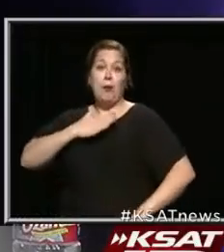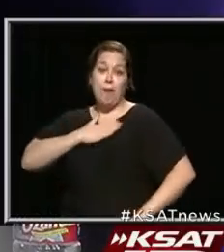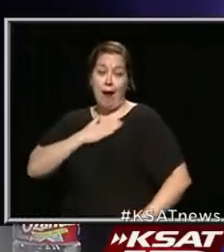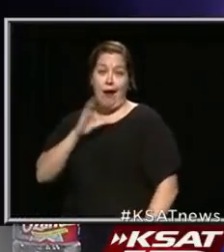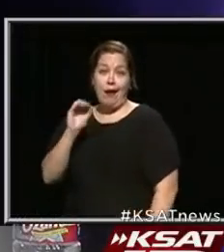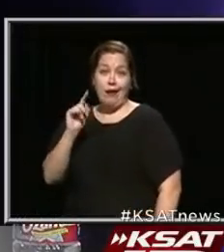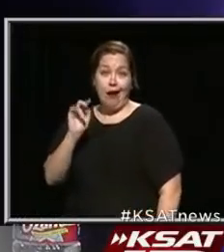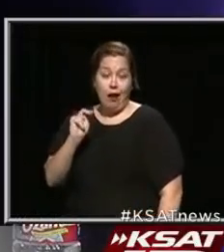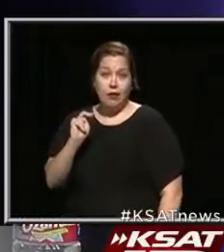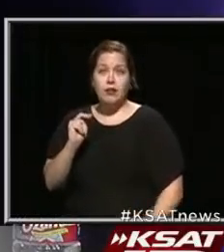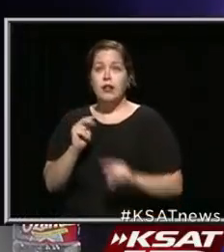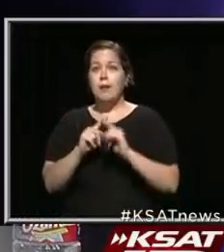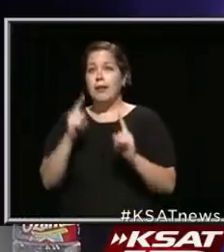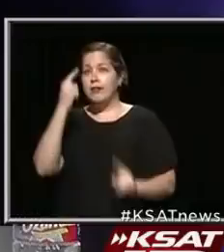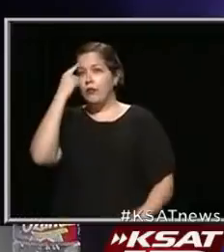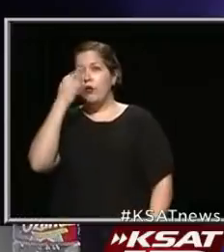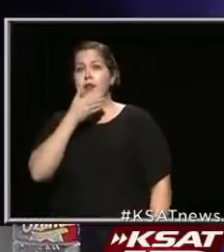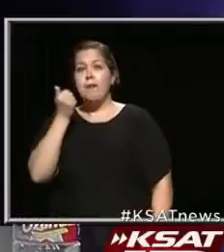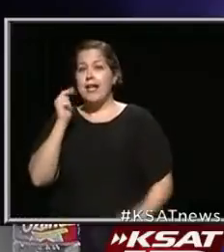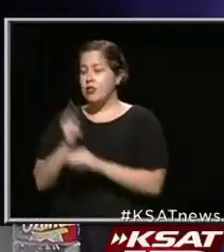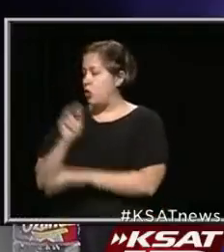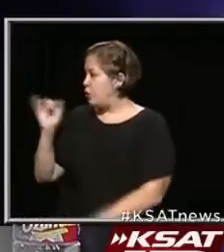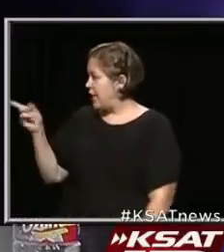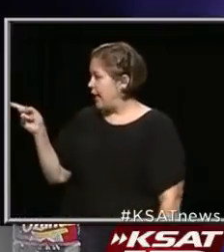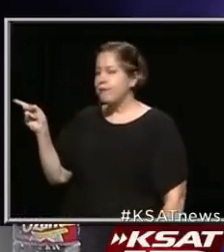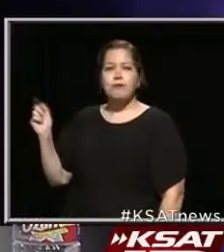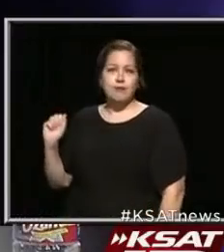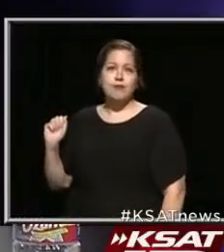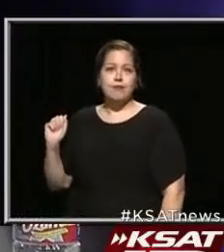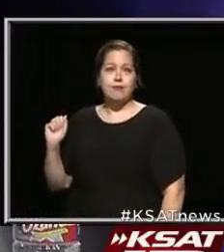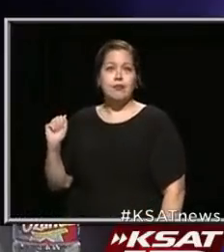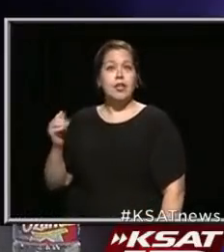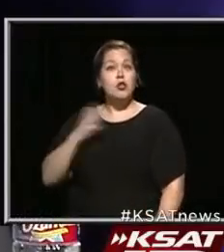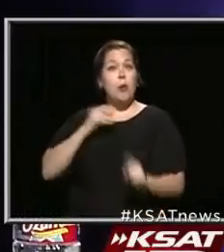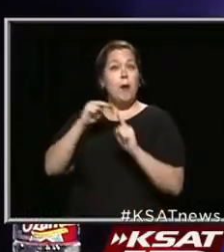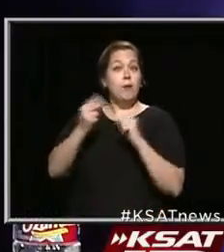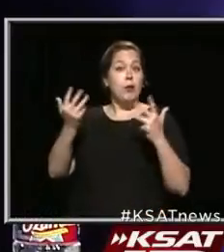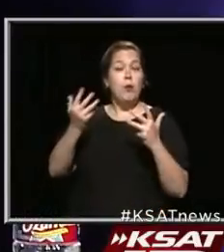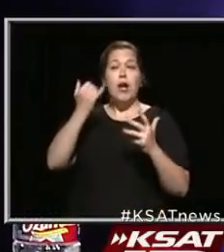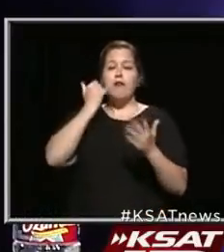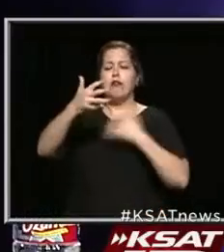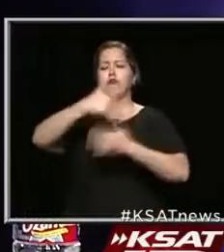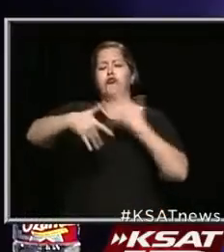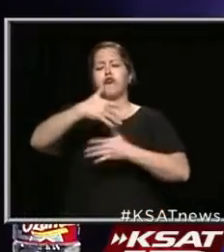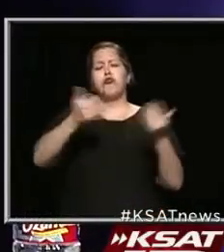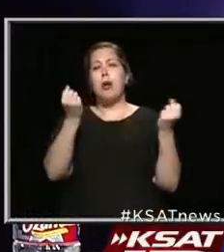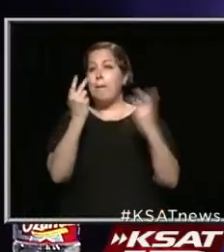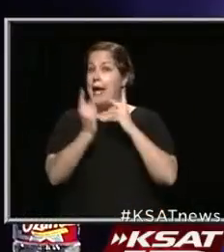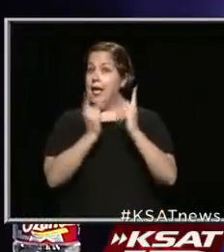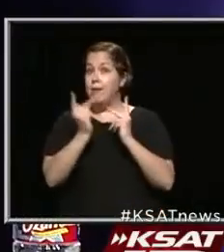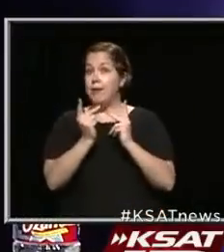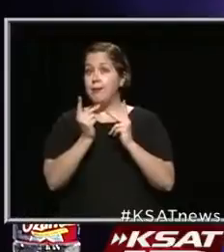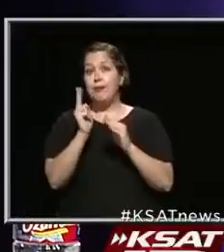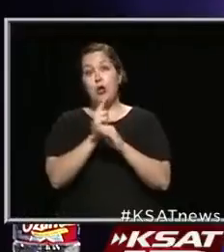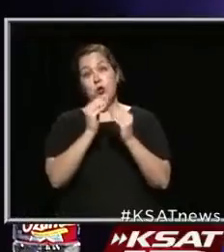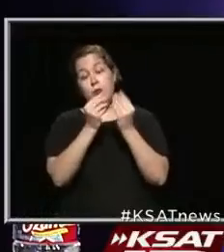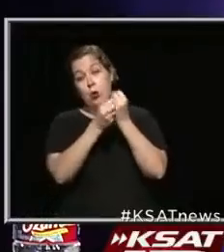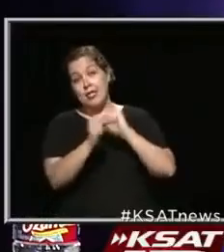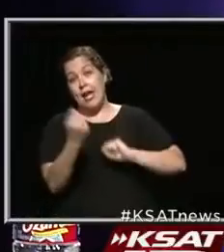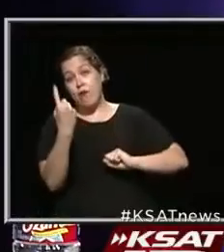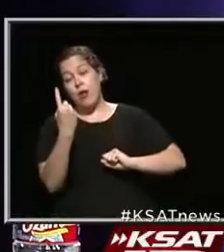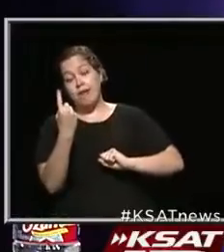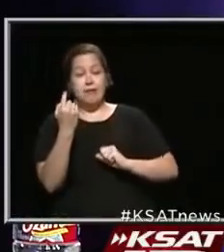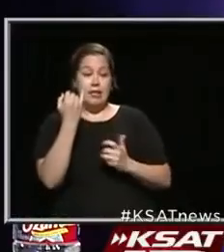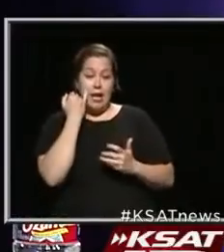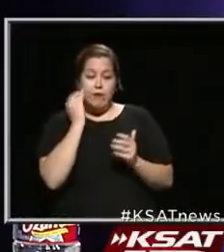but to do their best, do this. So, my view is, if you're going to be around a lot of people, probably wear the safer one. If you're just going to